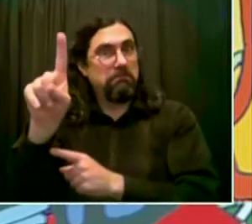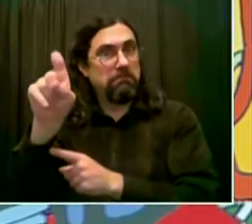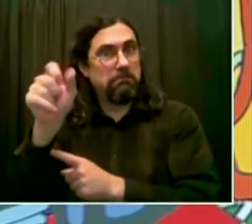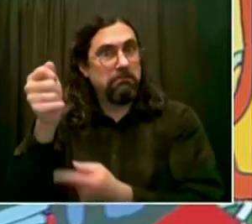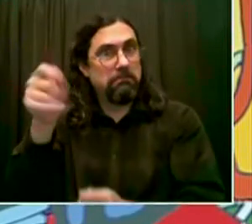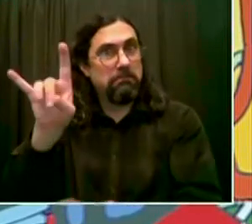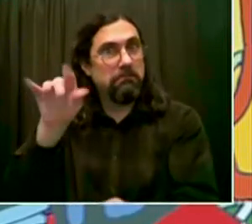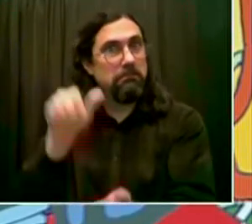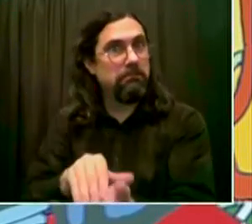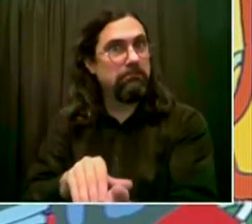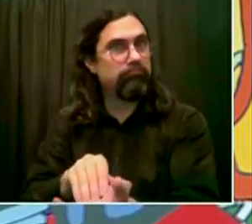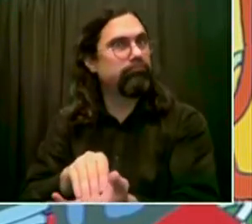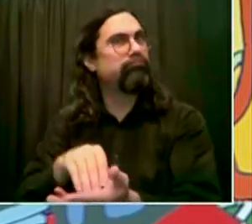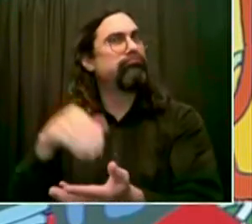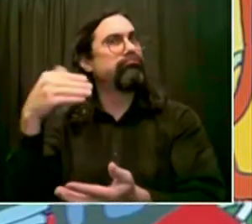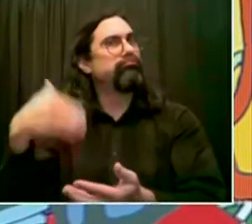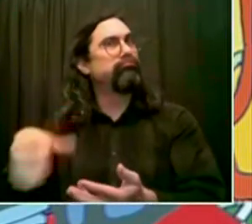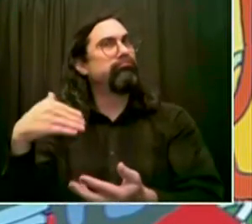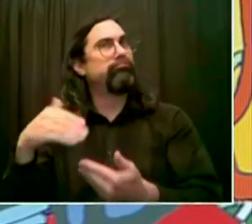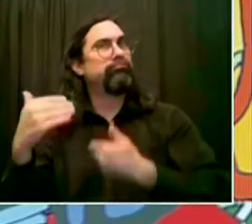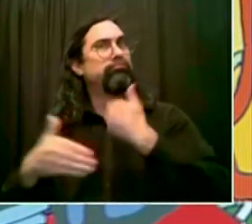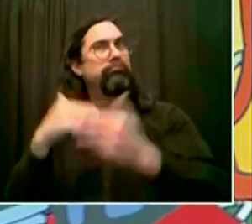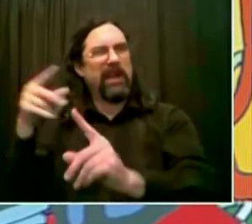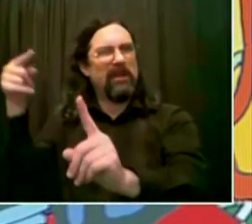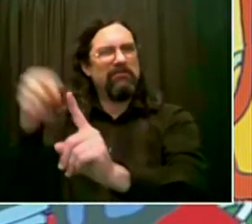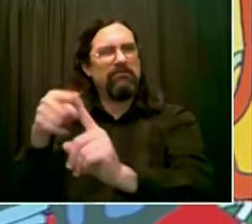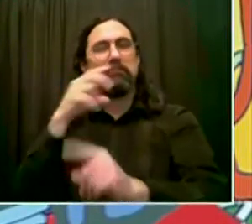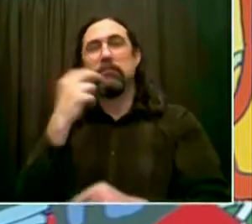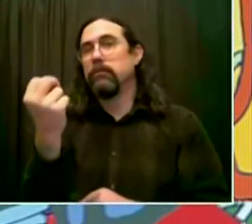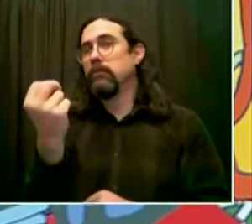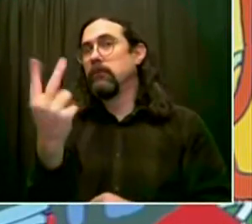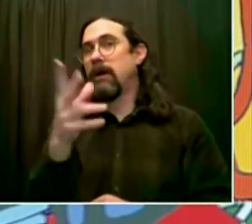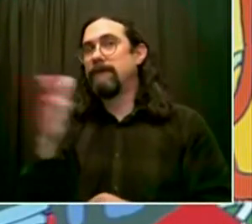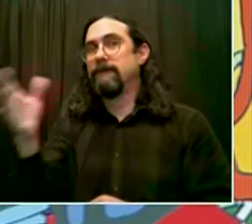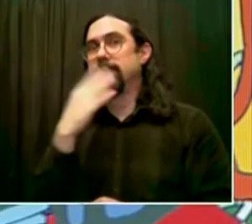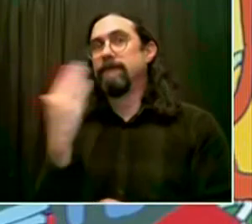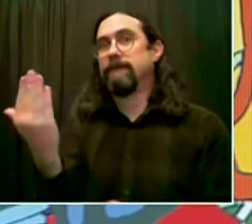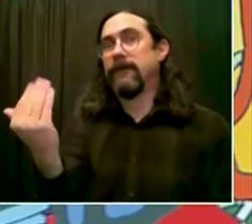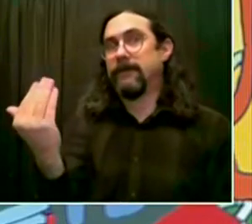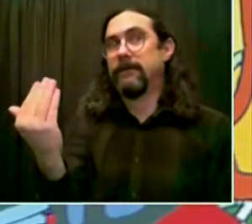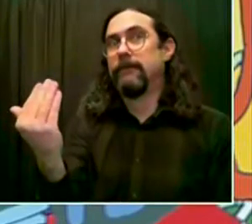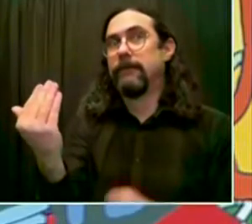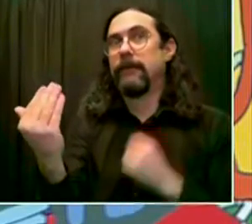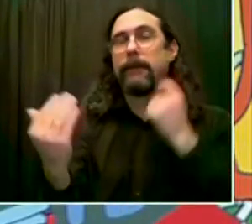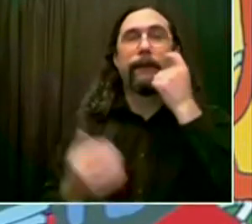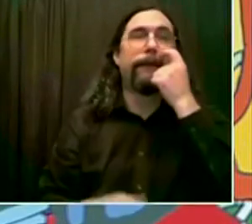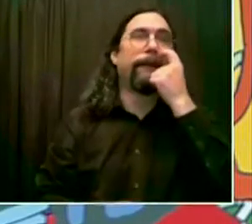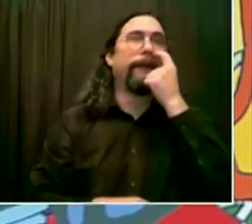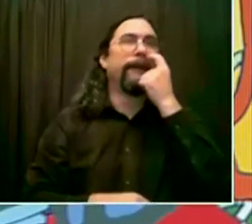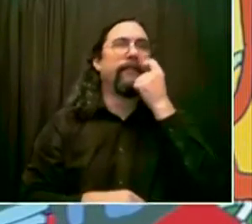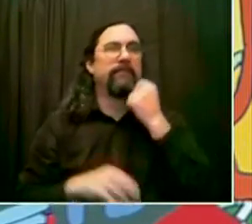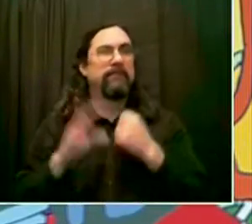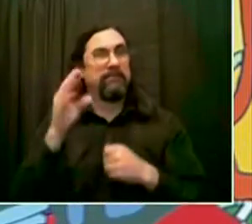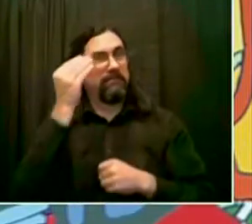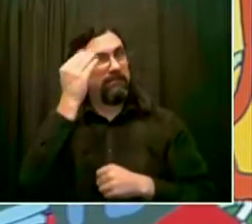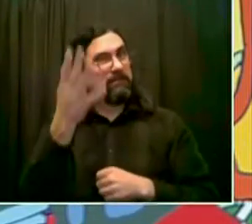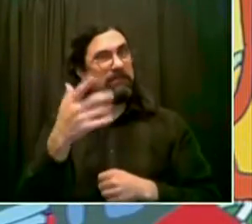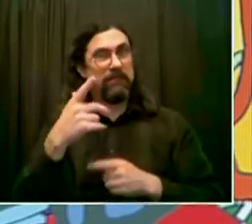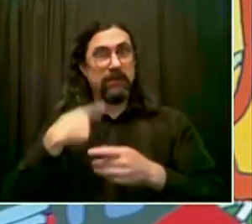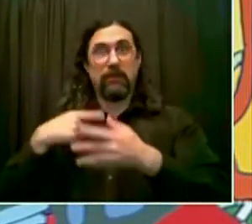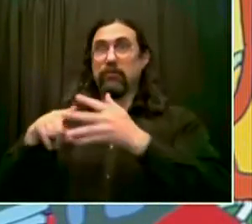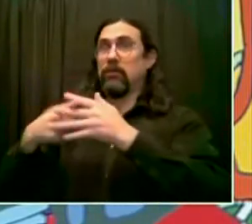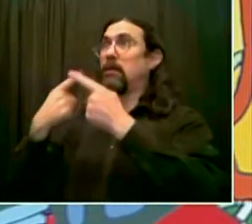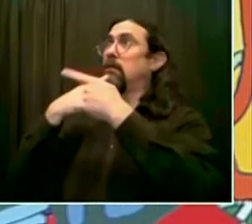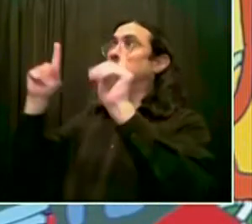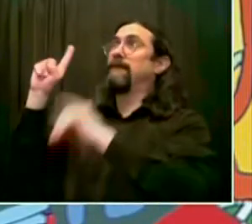in that age range. That surpasses the national average of 22%. So we are doing something here that's working. And we